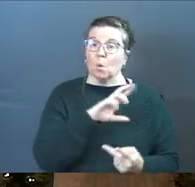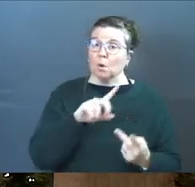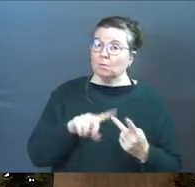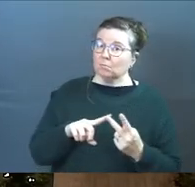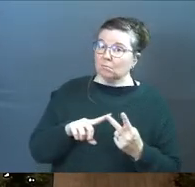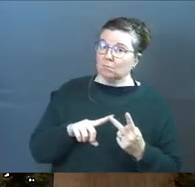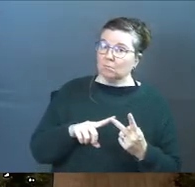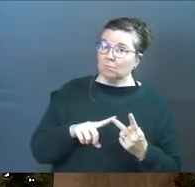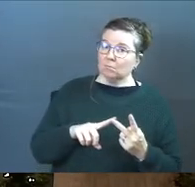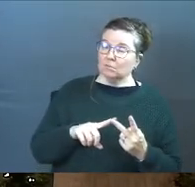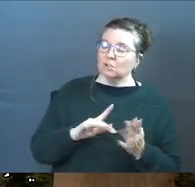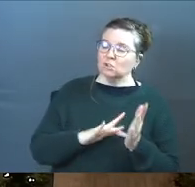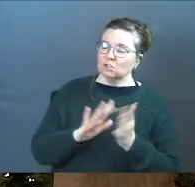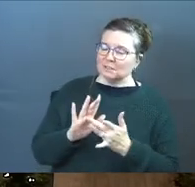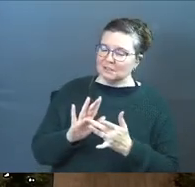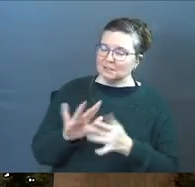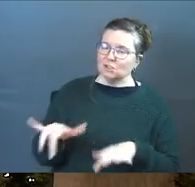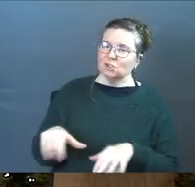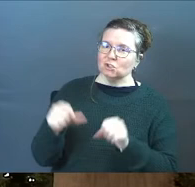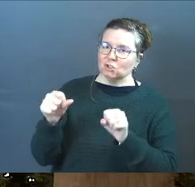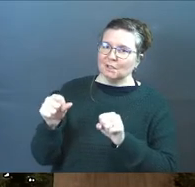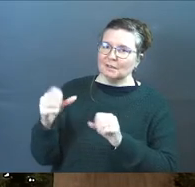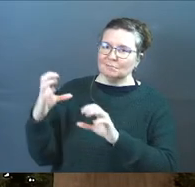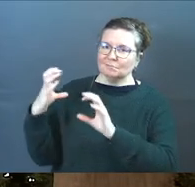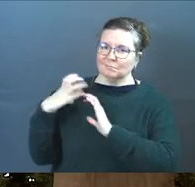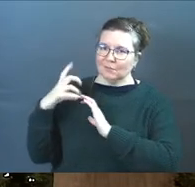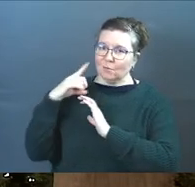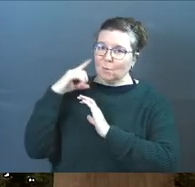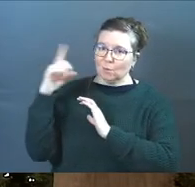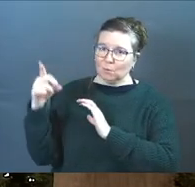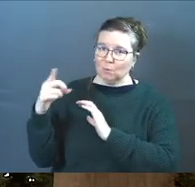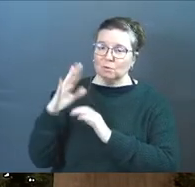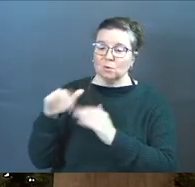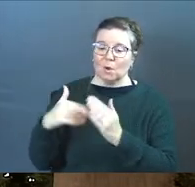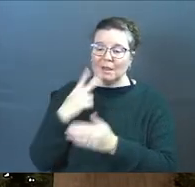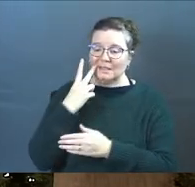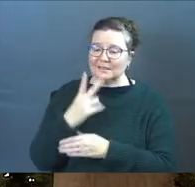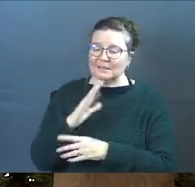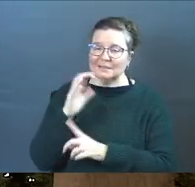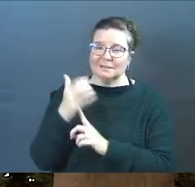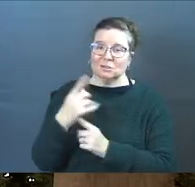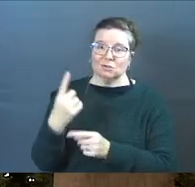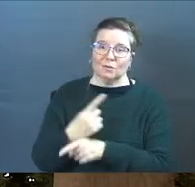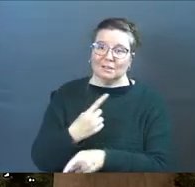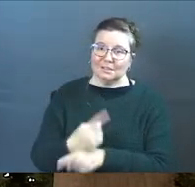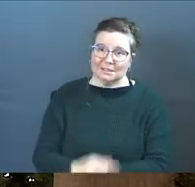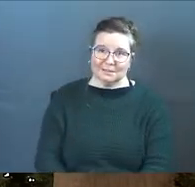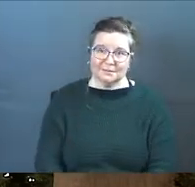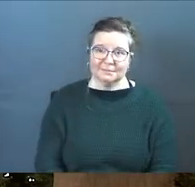Jesus took it for you and so all I see is righteousness